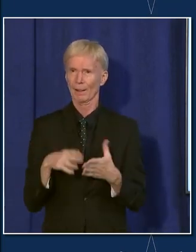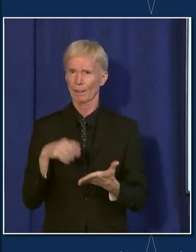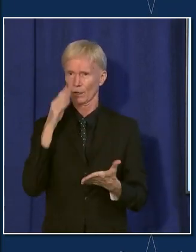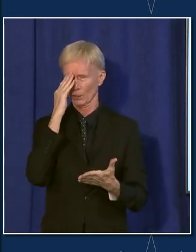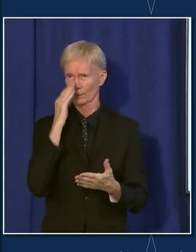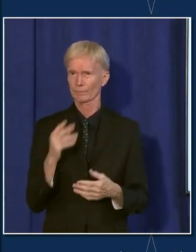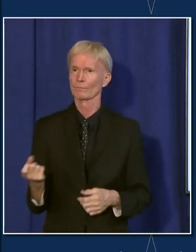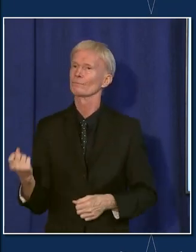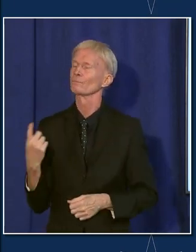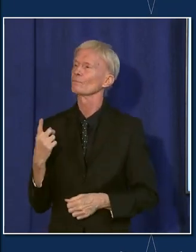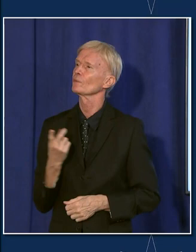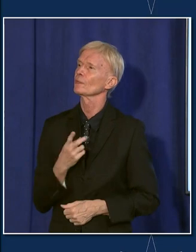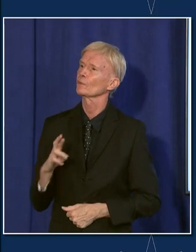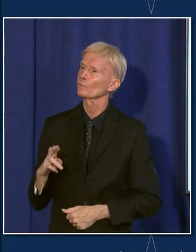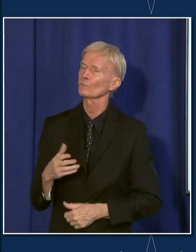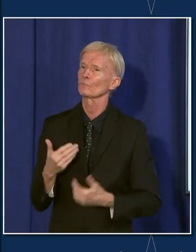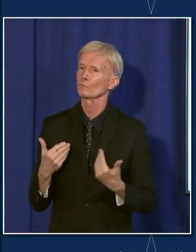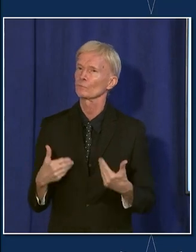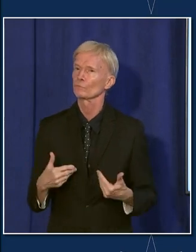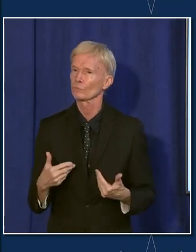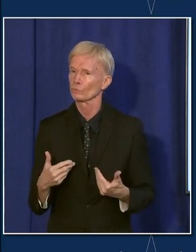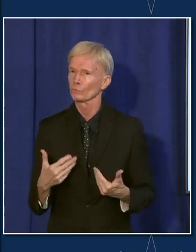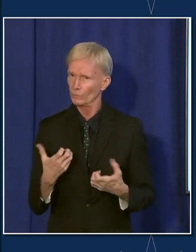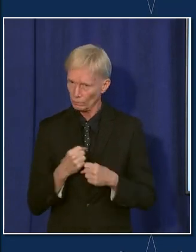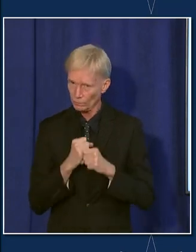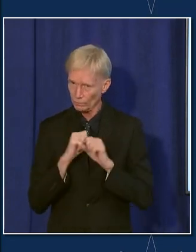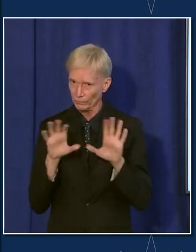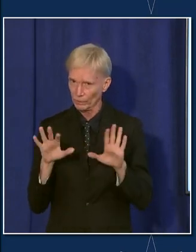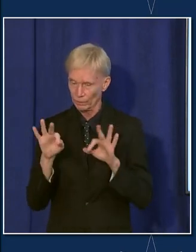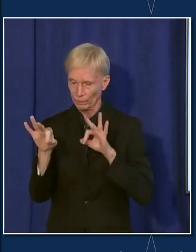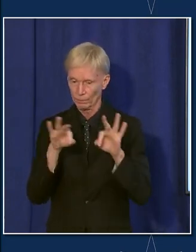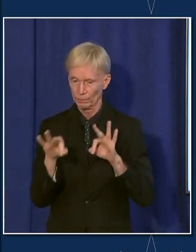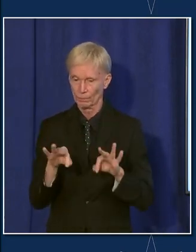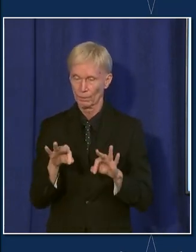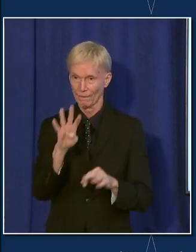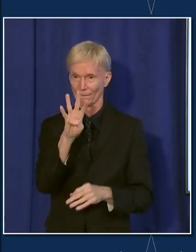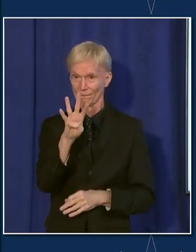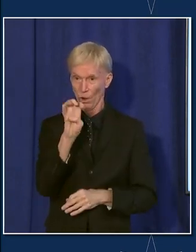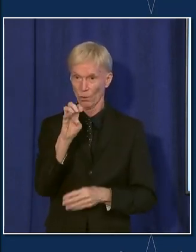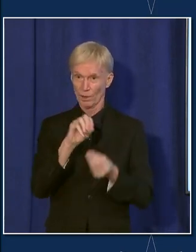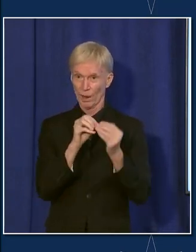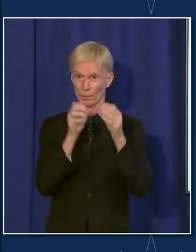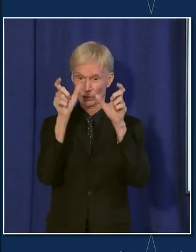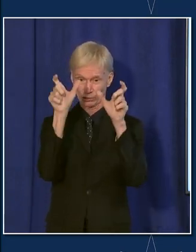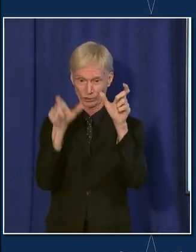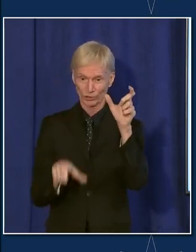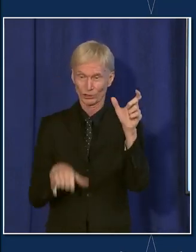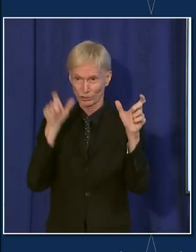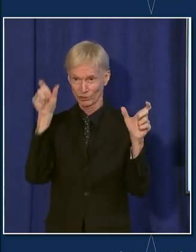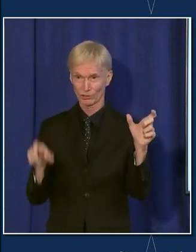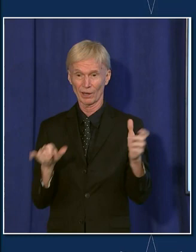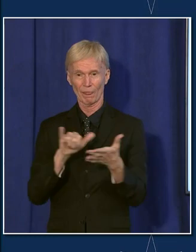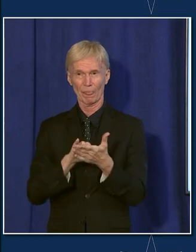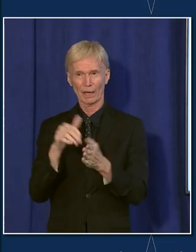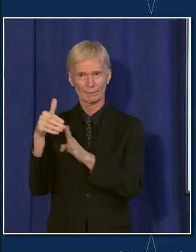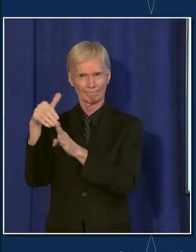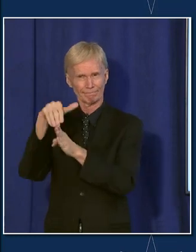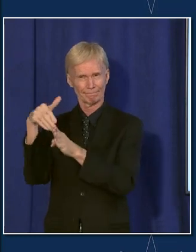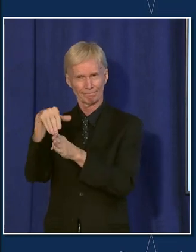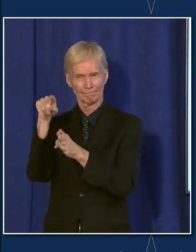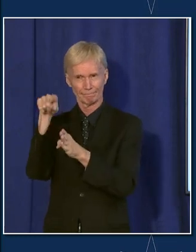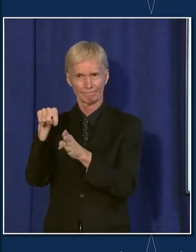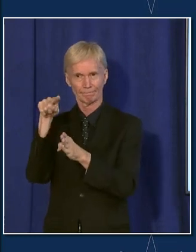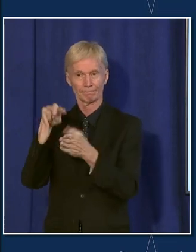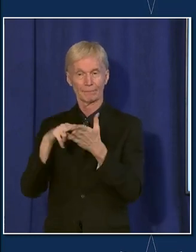CBS2. Just to be clear, so I want to make sure I understand. So 400 cases a day was the threshold that triggered